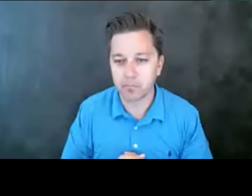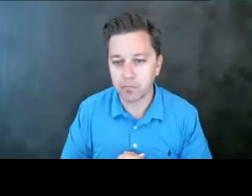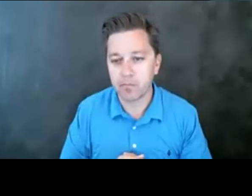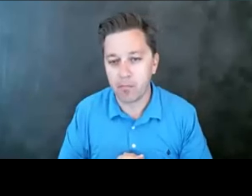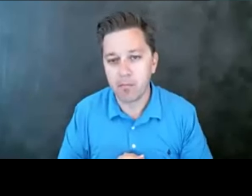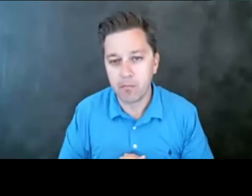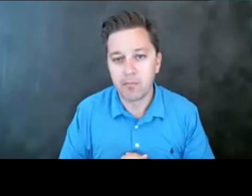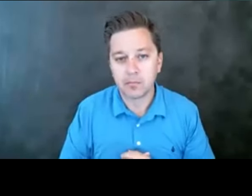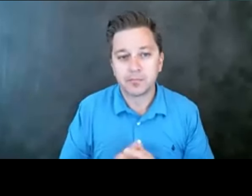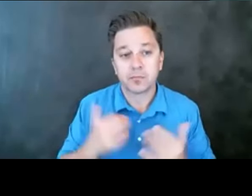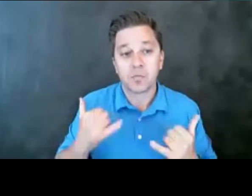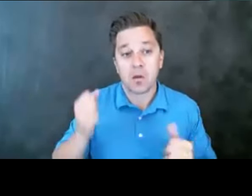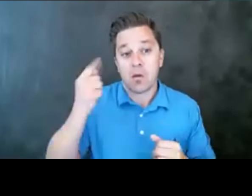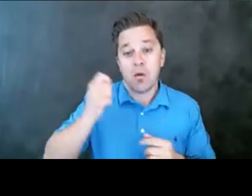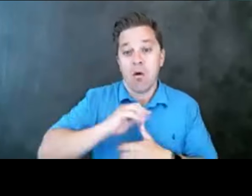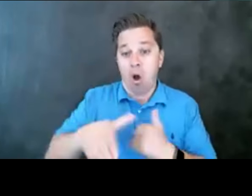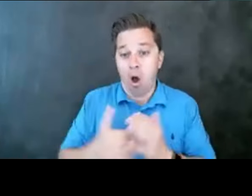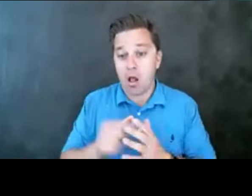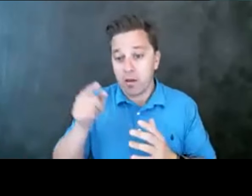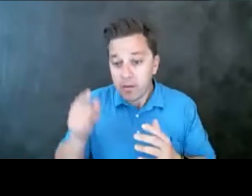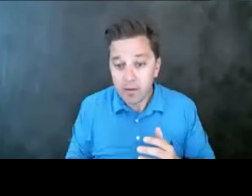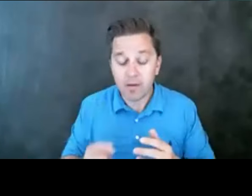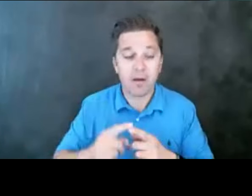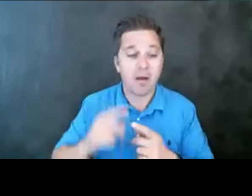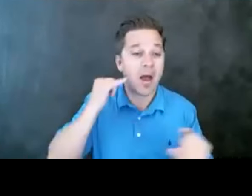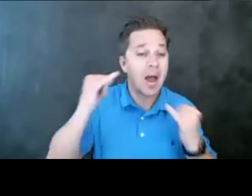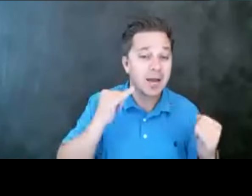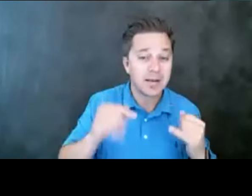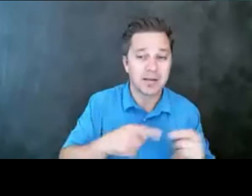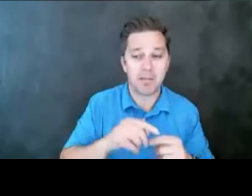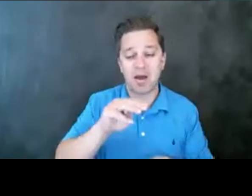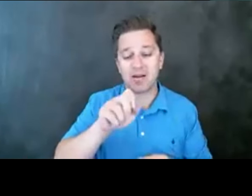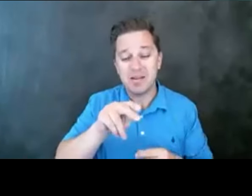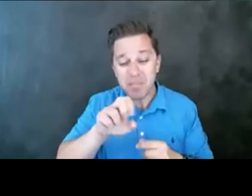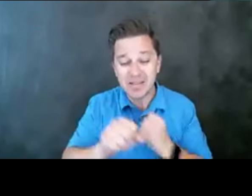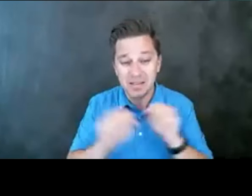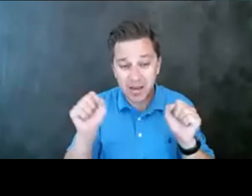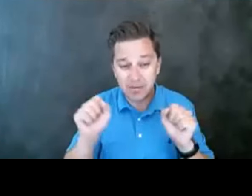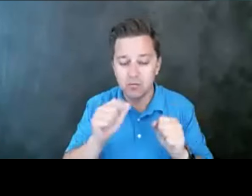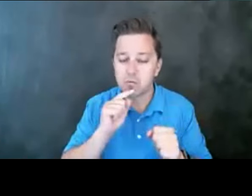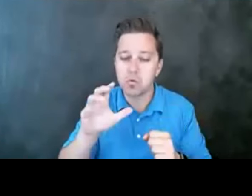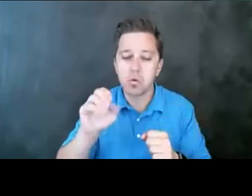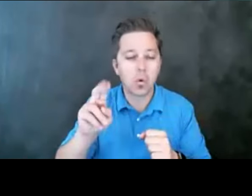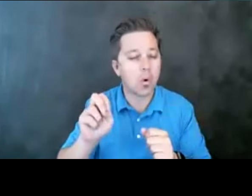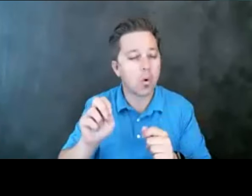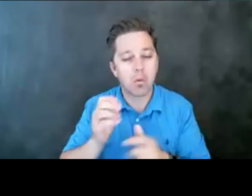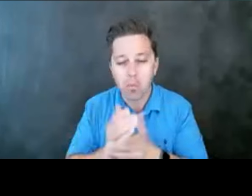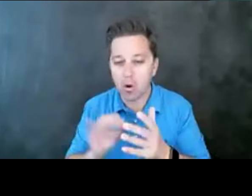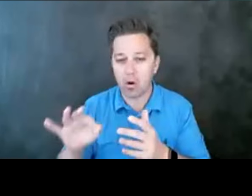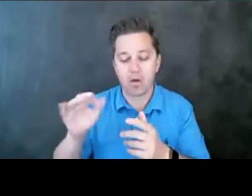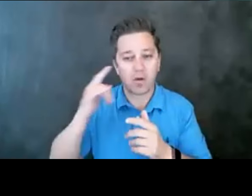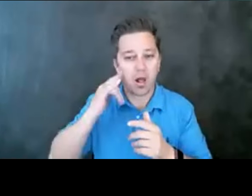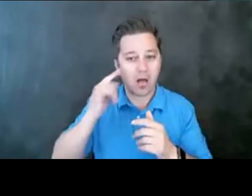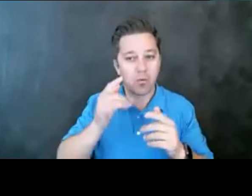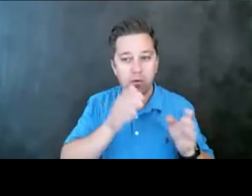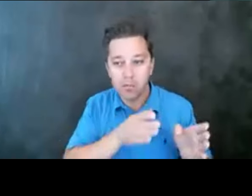Now, all of this is part, all of this ideas around means safety is really a core element of the California Strategic Plan, Striving for Zero to